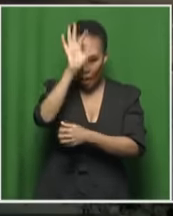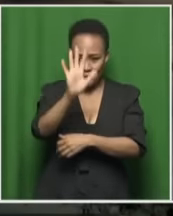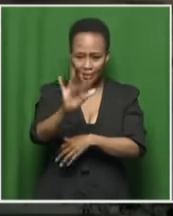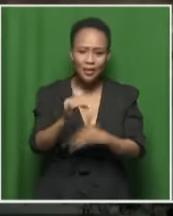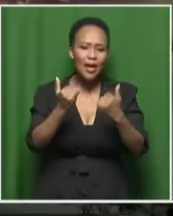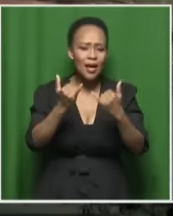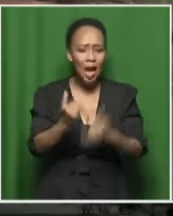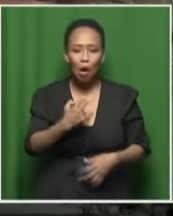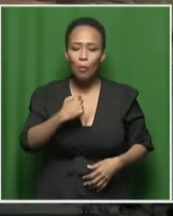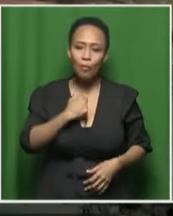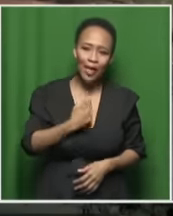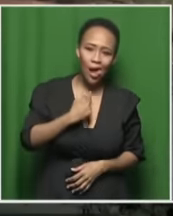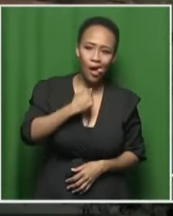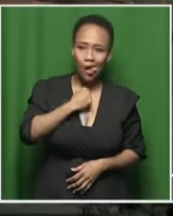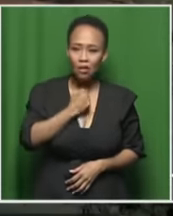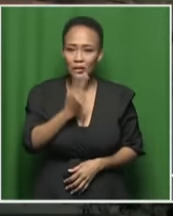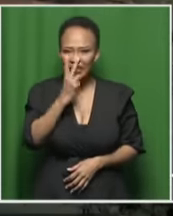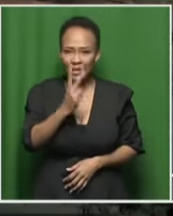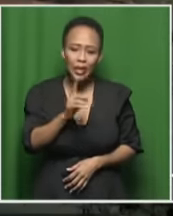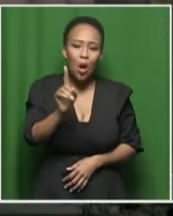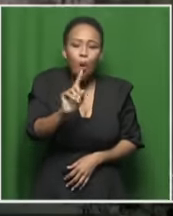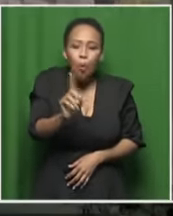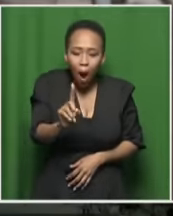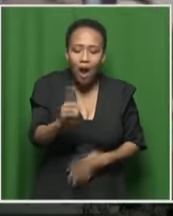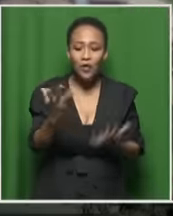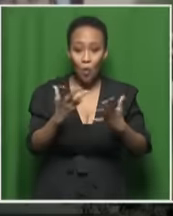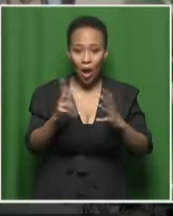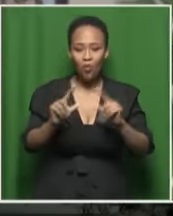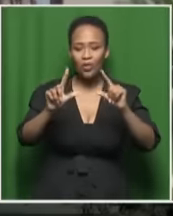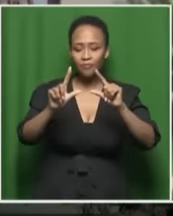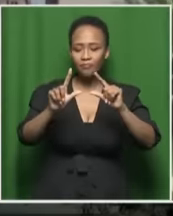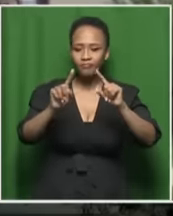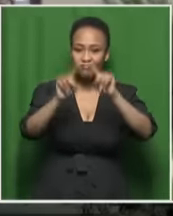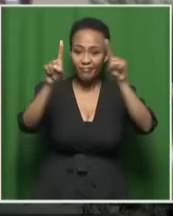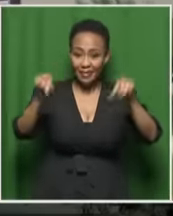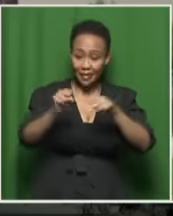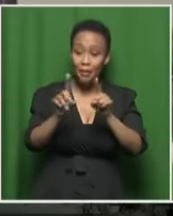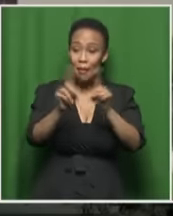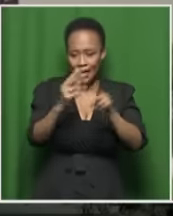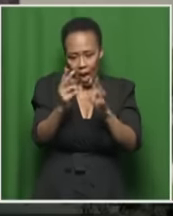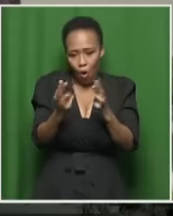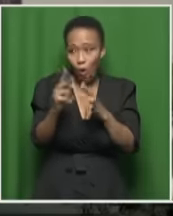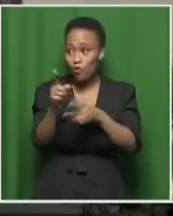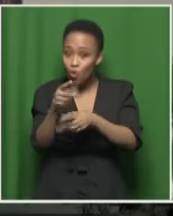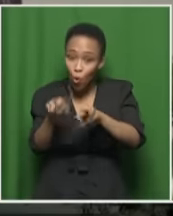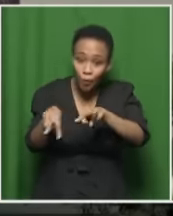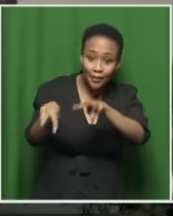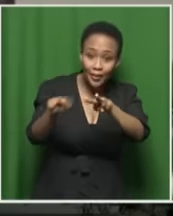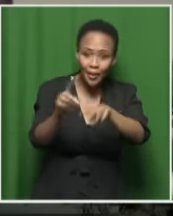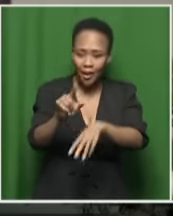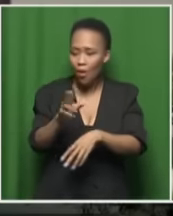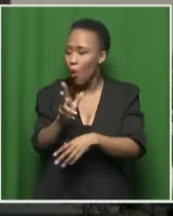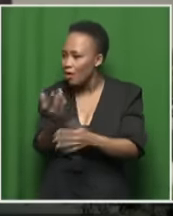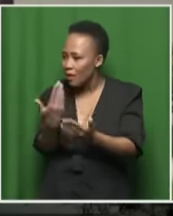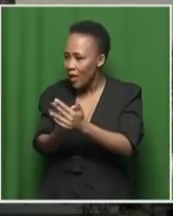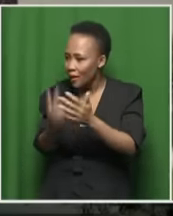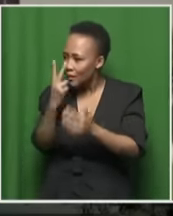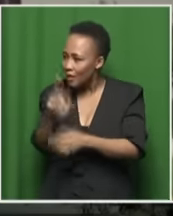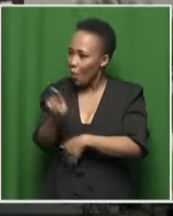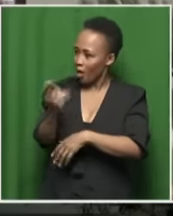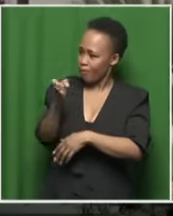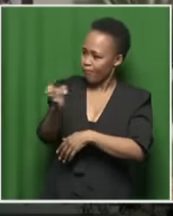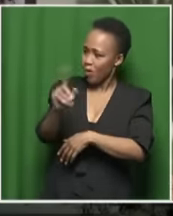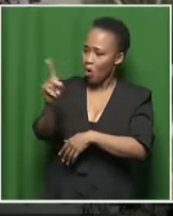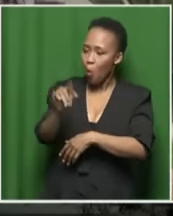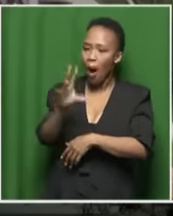unable to see what is on the screen, but I'm sure you'd be able to see there's a vehicle, a black vehicle that will be on your screen together with a maroonish